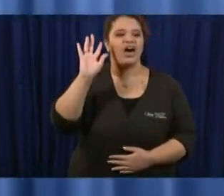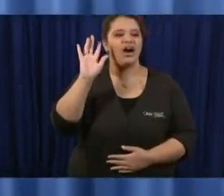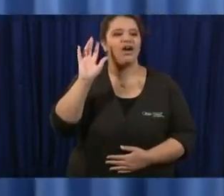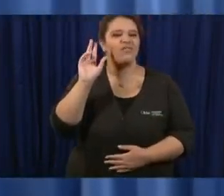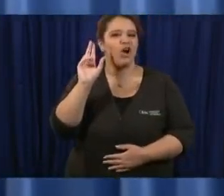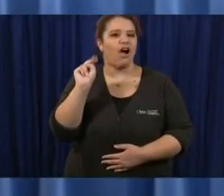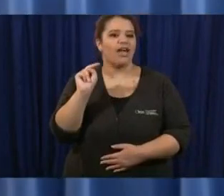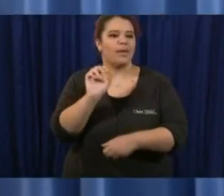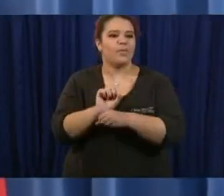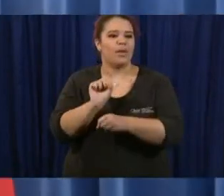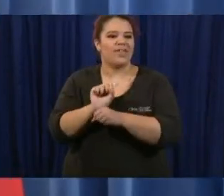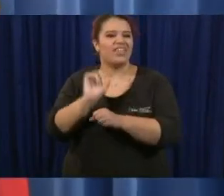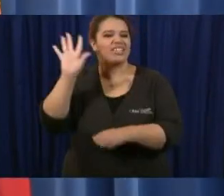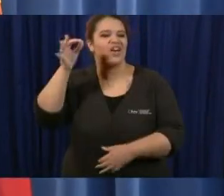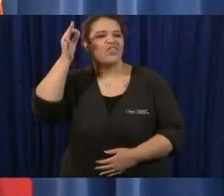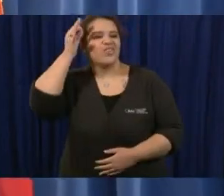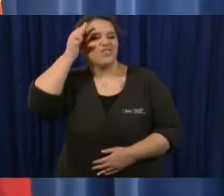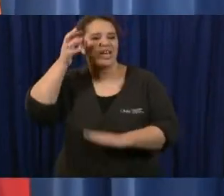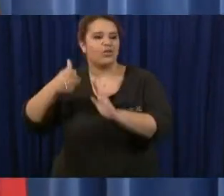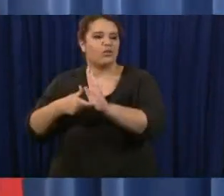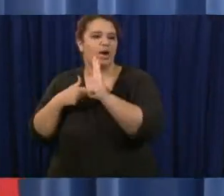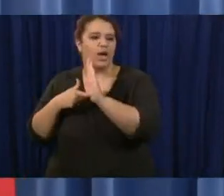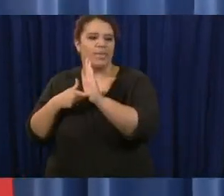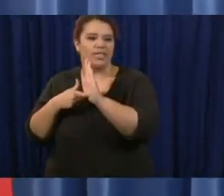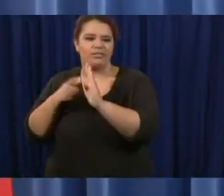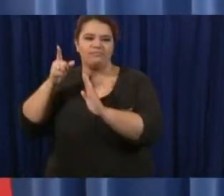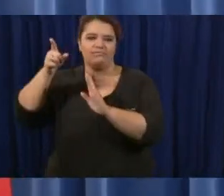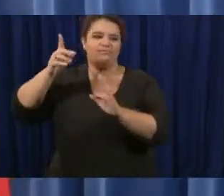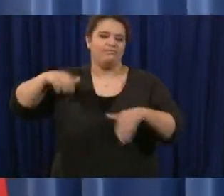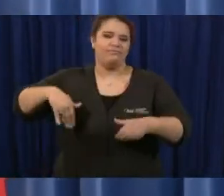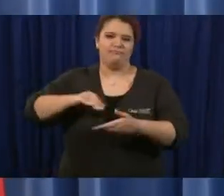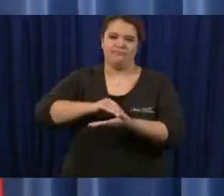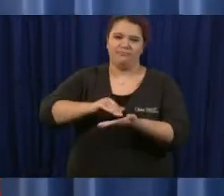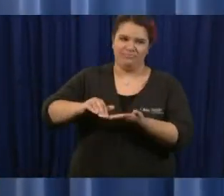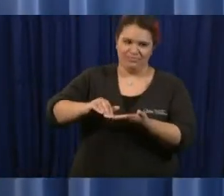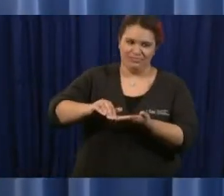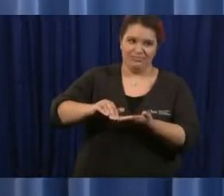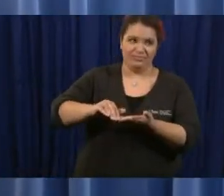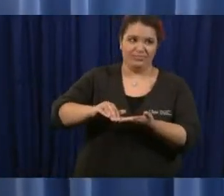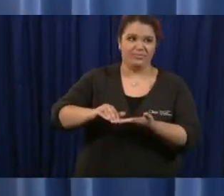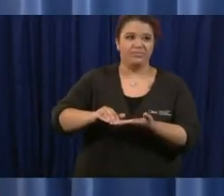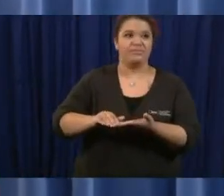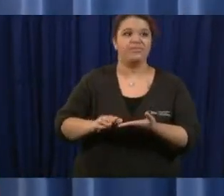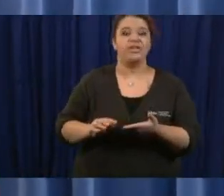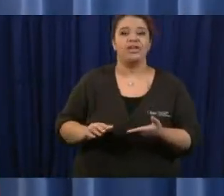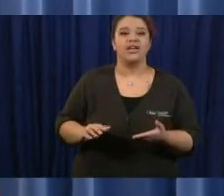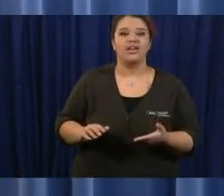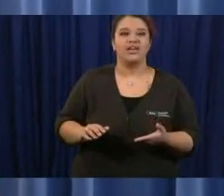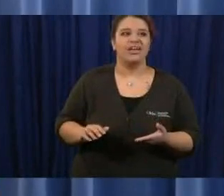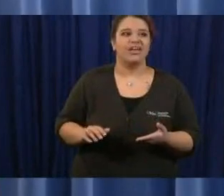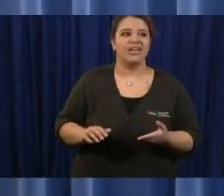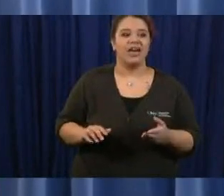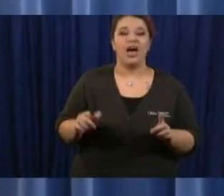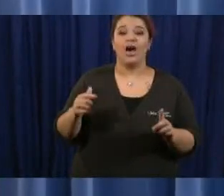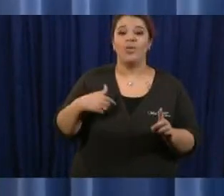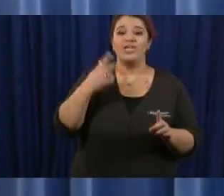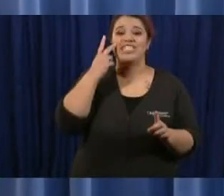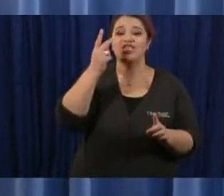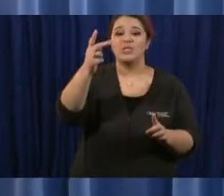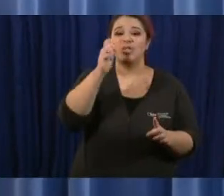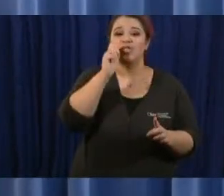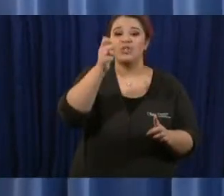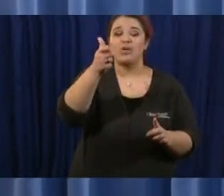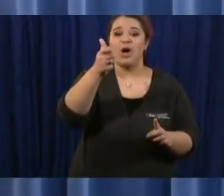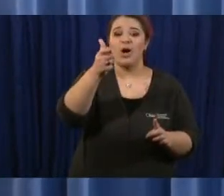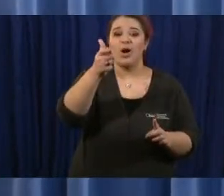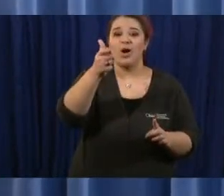much uh and look forward to seeing everybody uh tomorrow at uh well well i got cut off